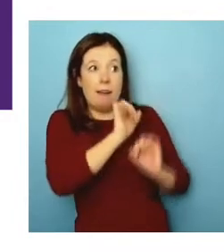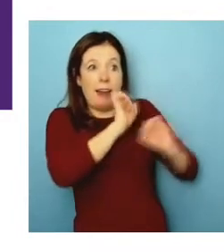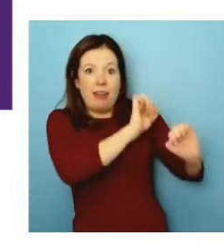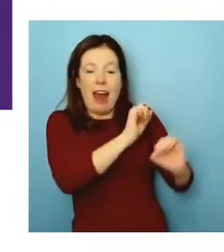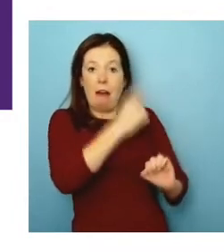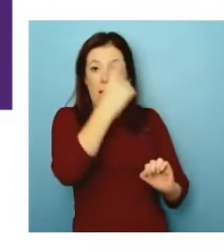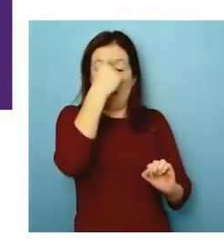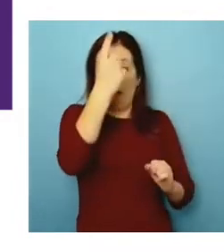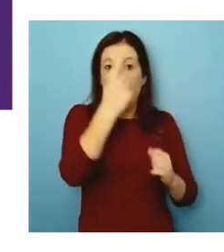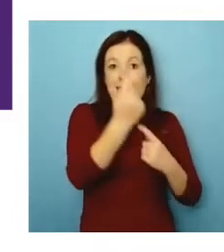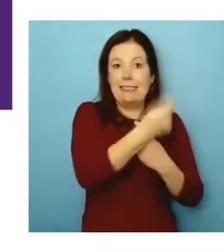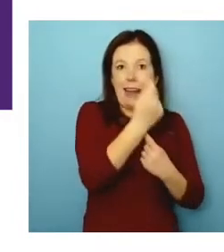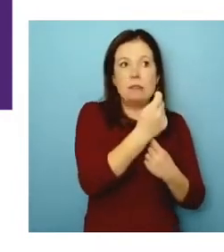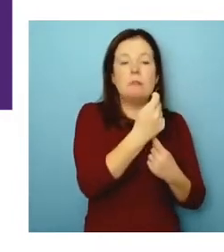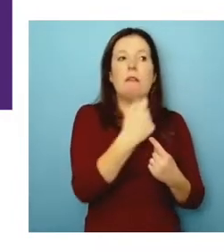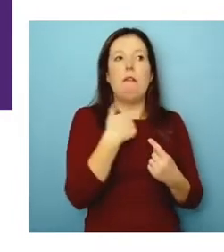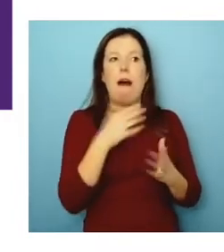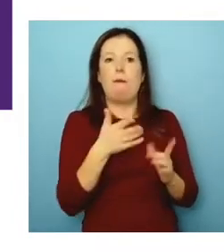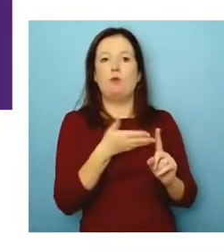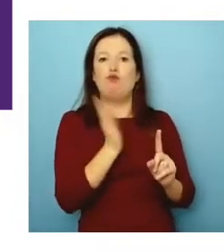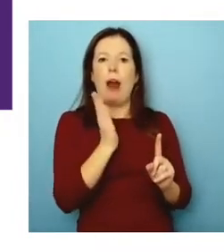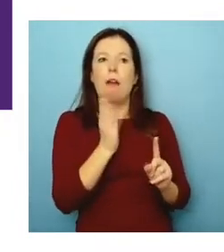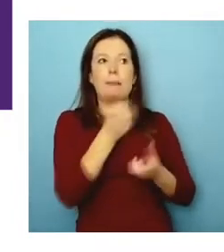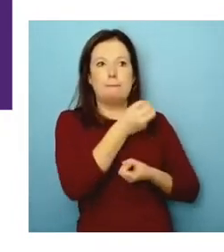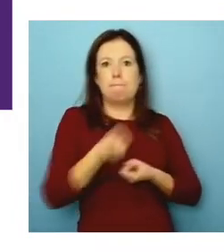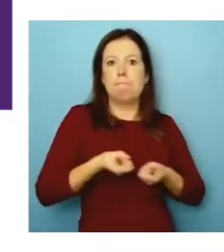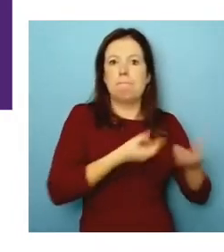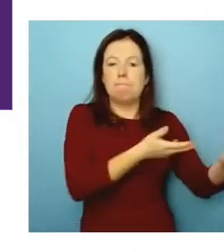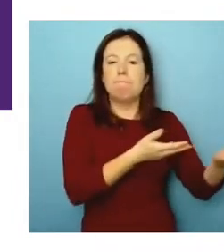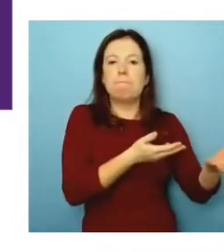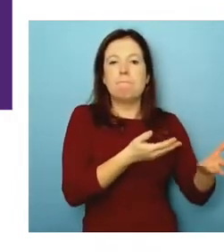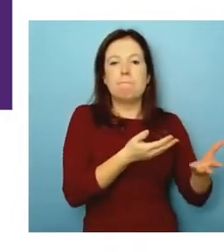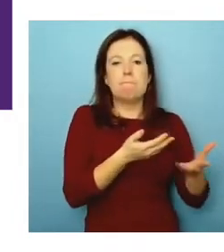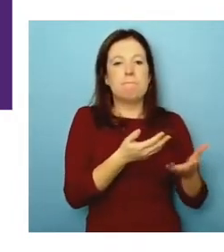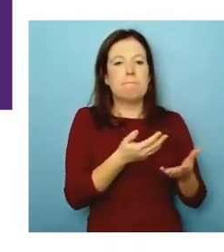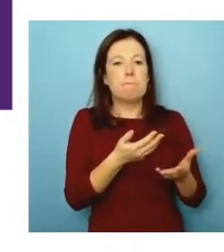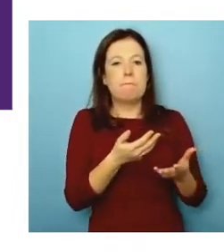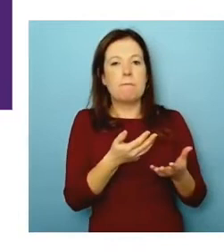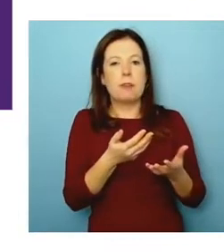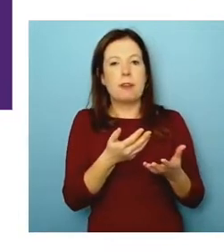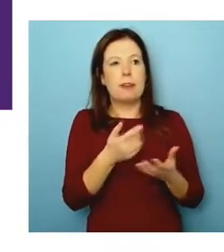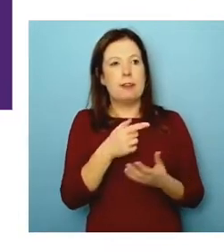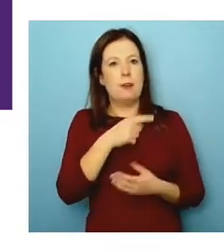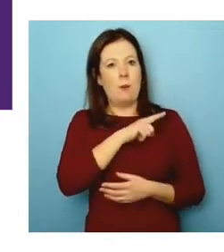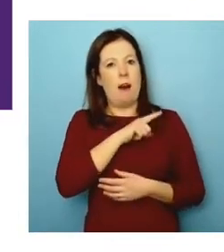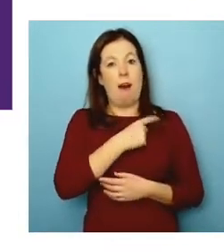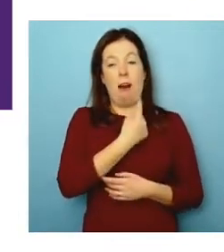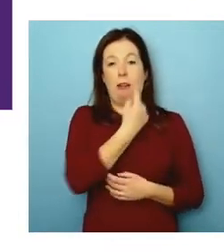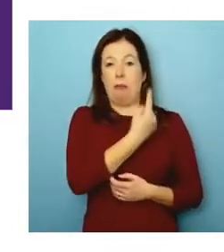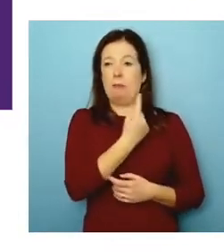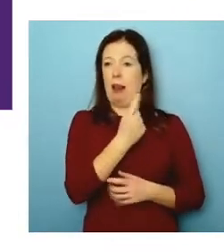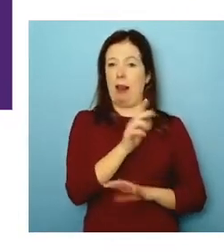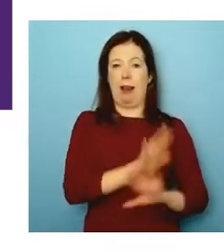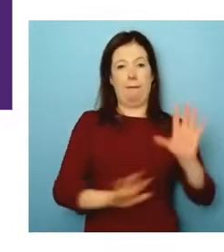I think that's where often inclusive design and such things becomes a bit arbitrary and a bit fussy.